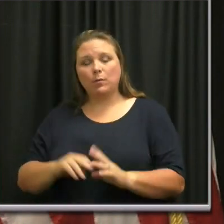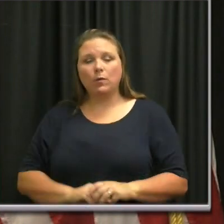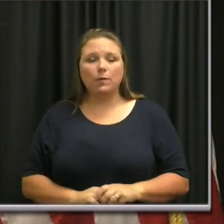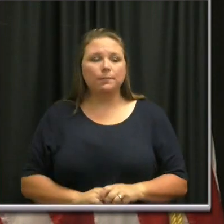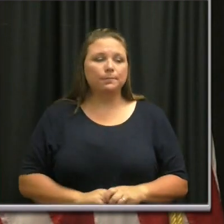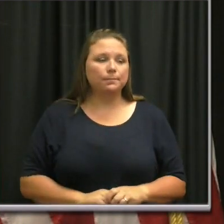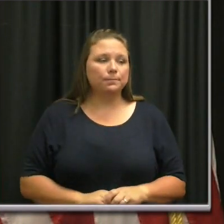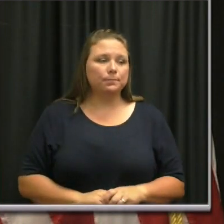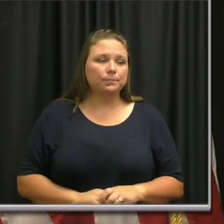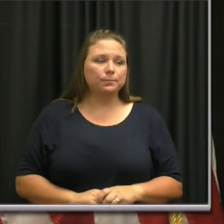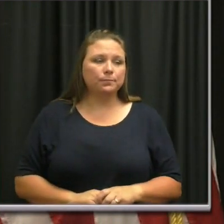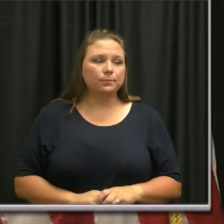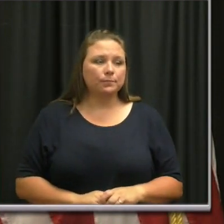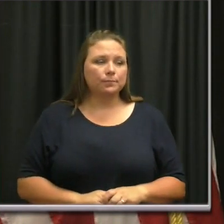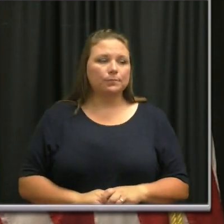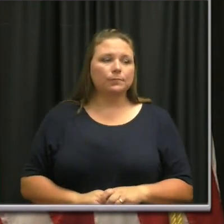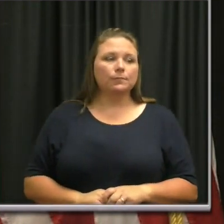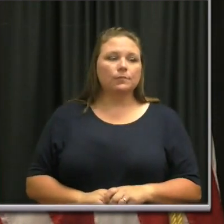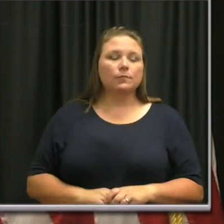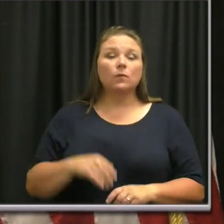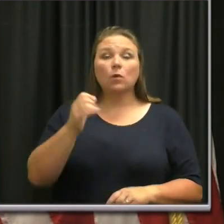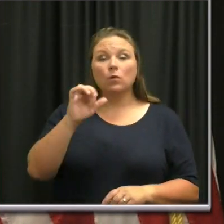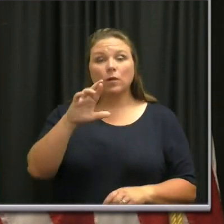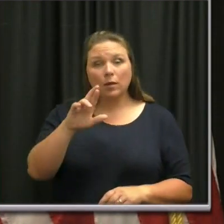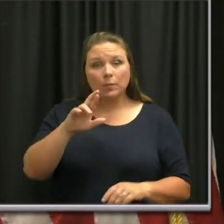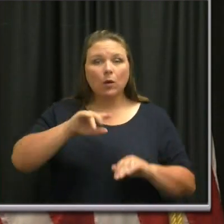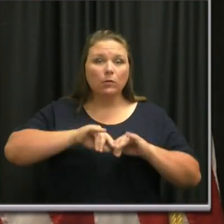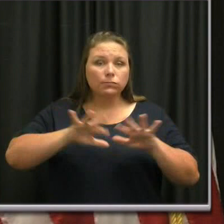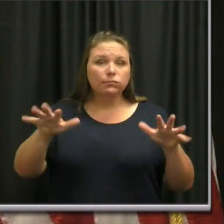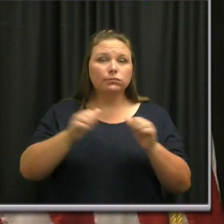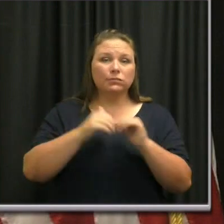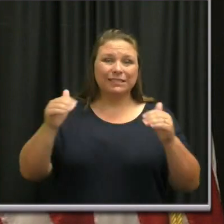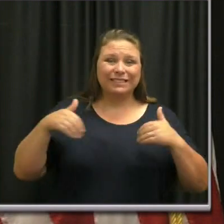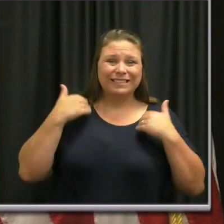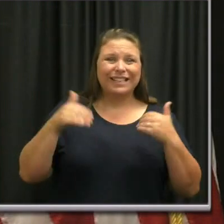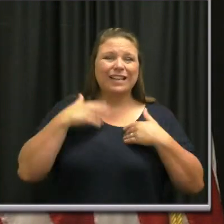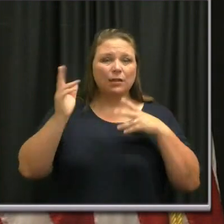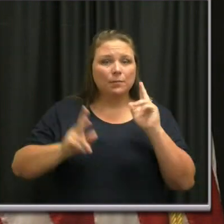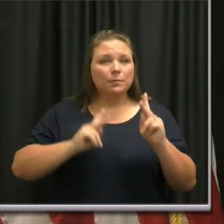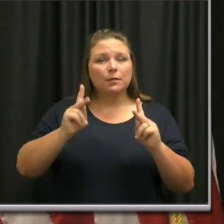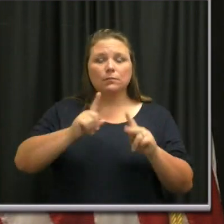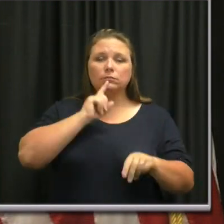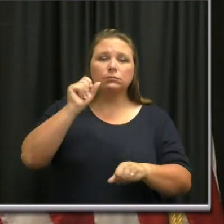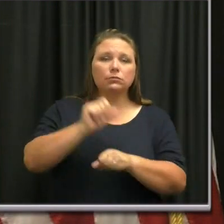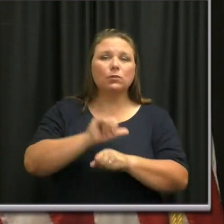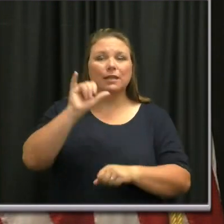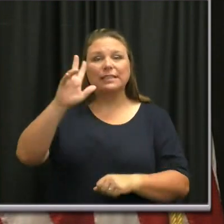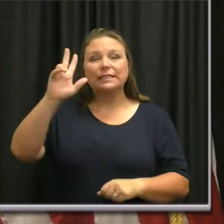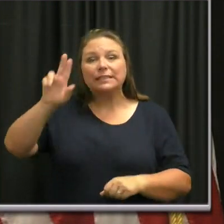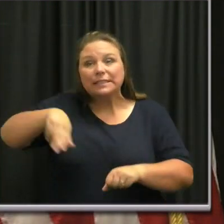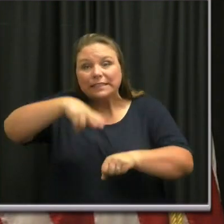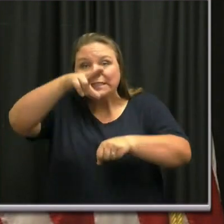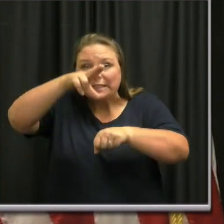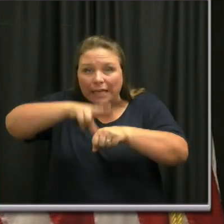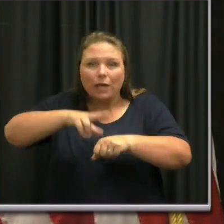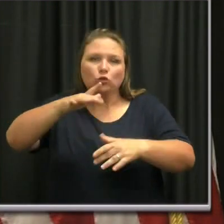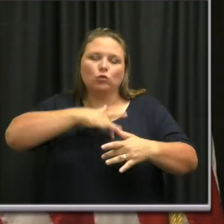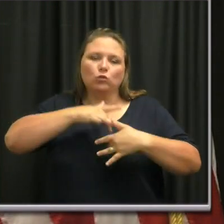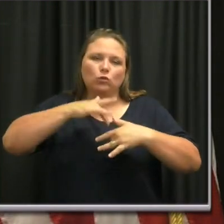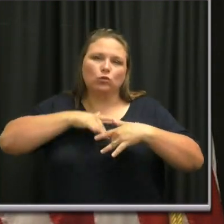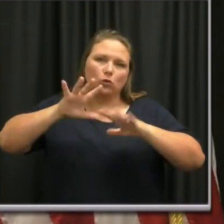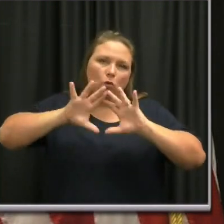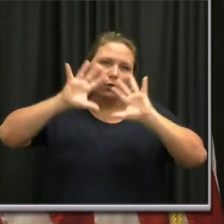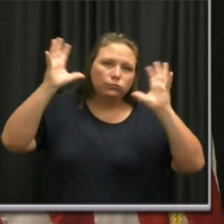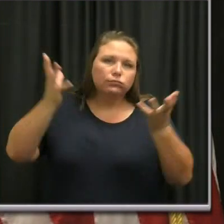um, the bar spread with younger people is clearly a national concern. And we